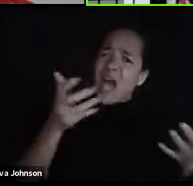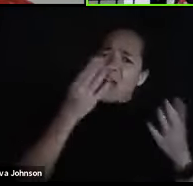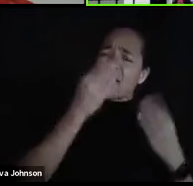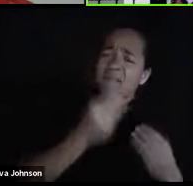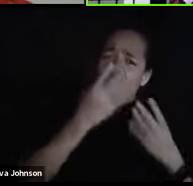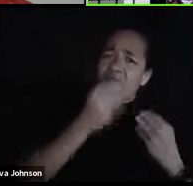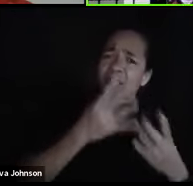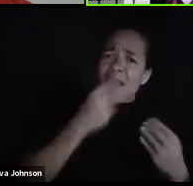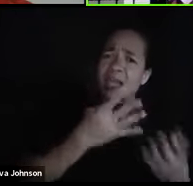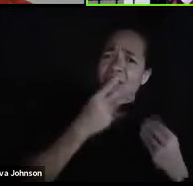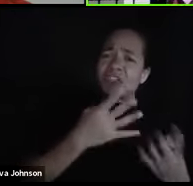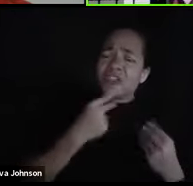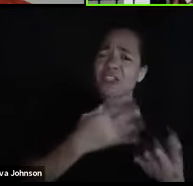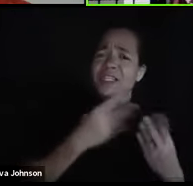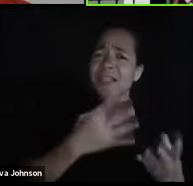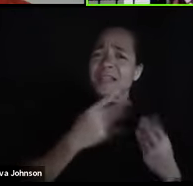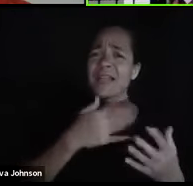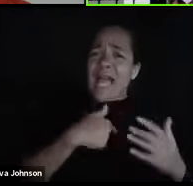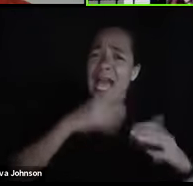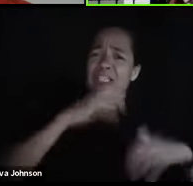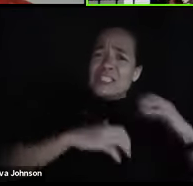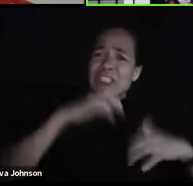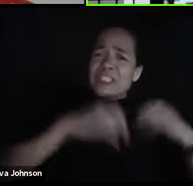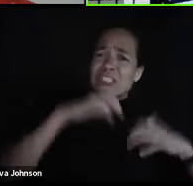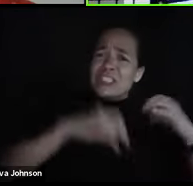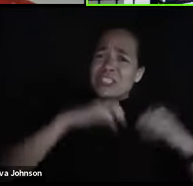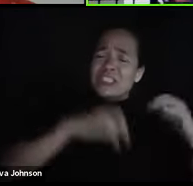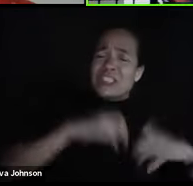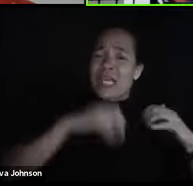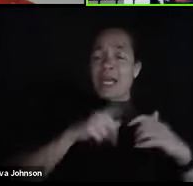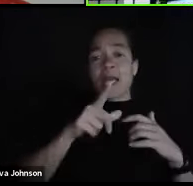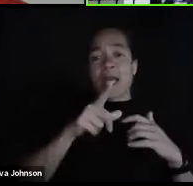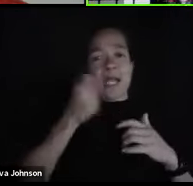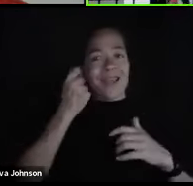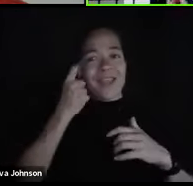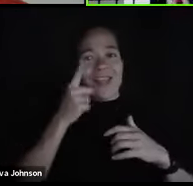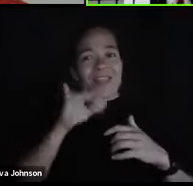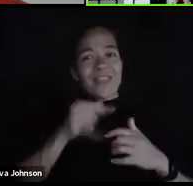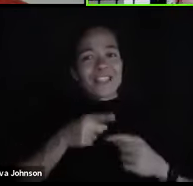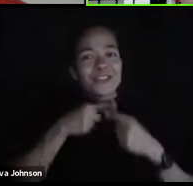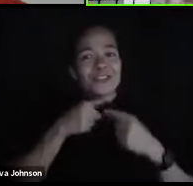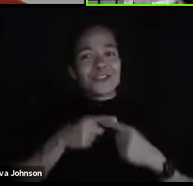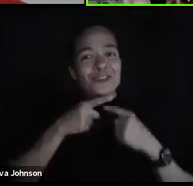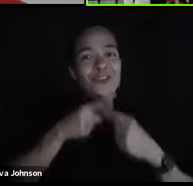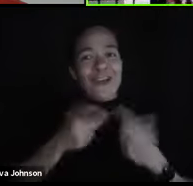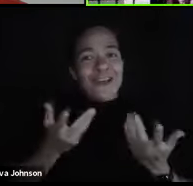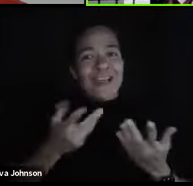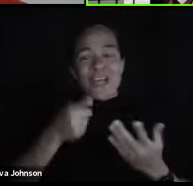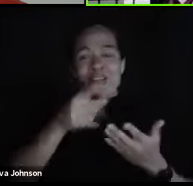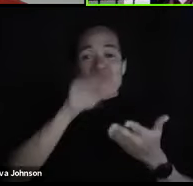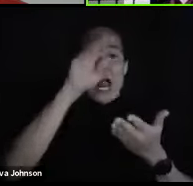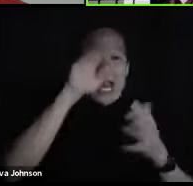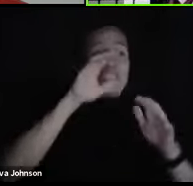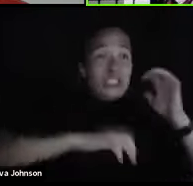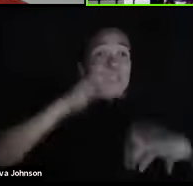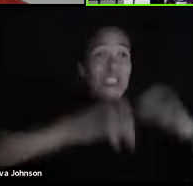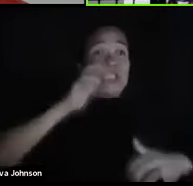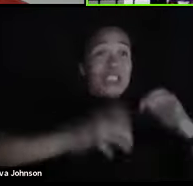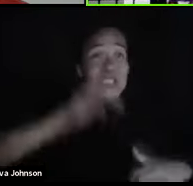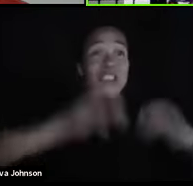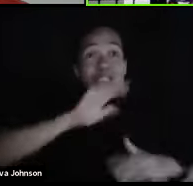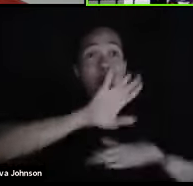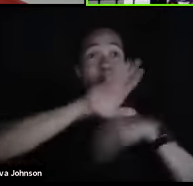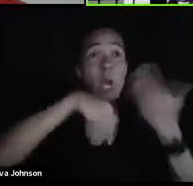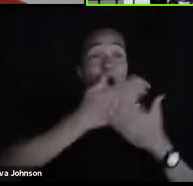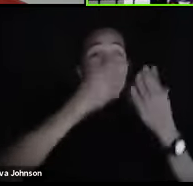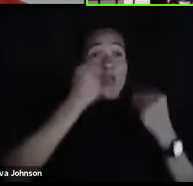write down when I take notes electronically. That's the problem. You're taking down all of this information and really